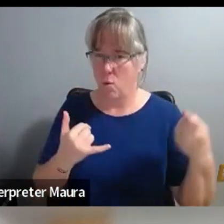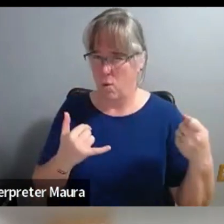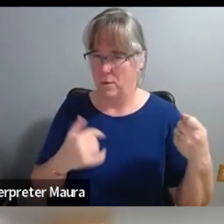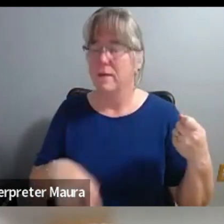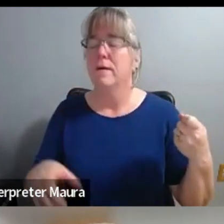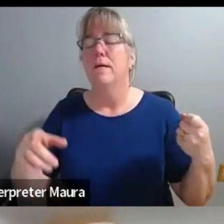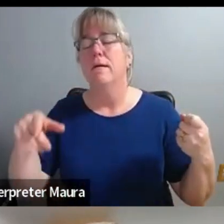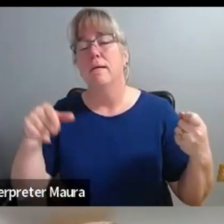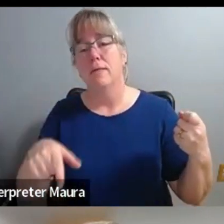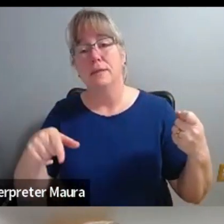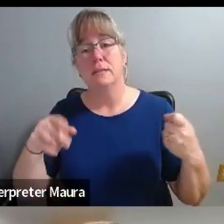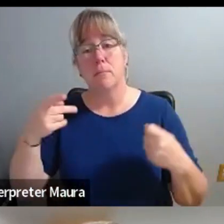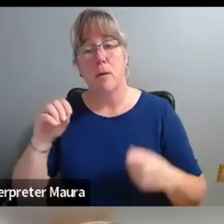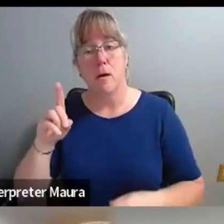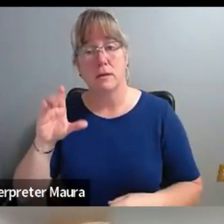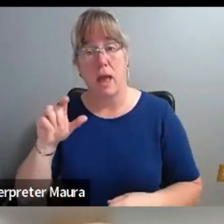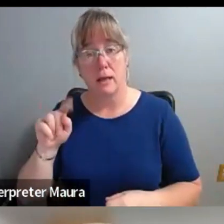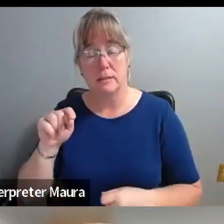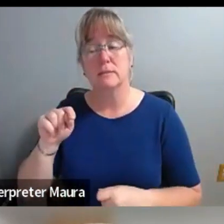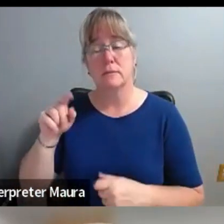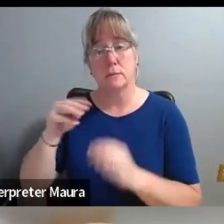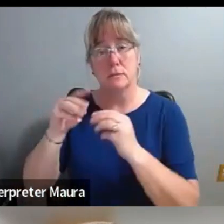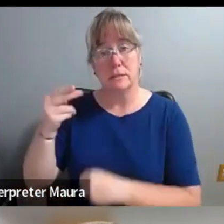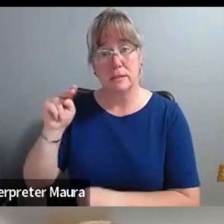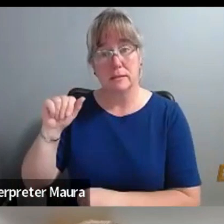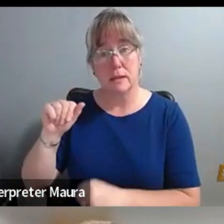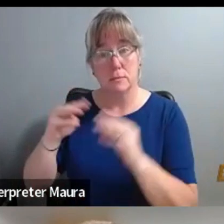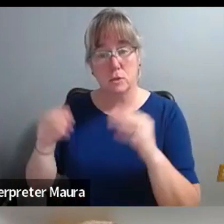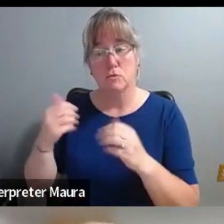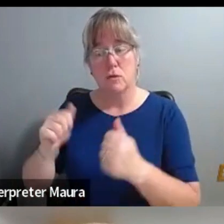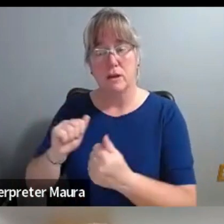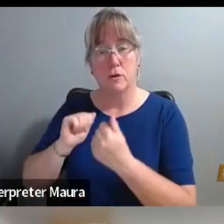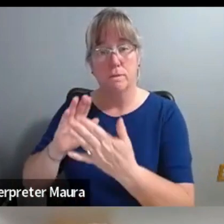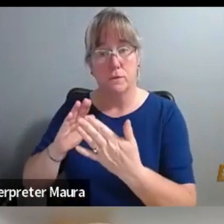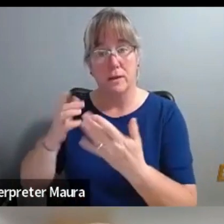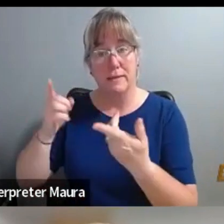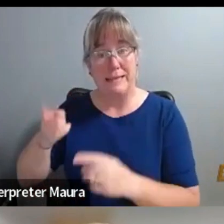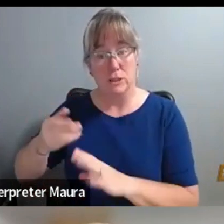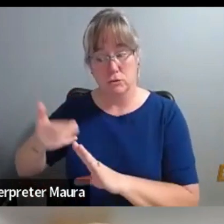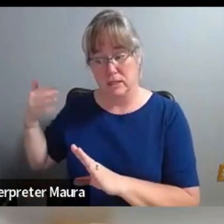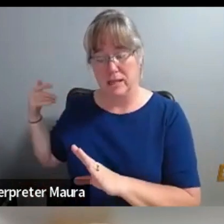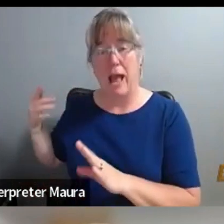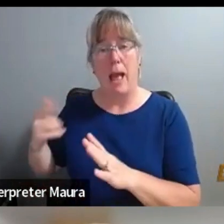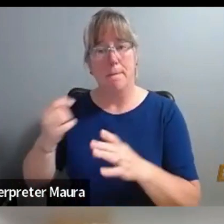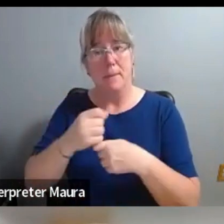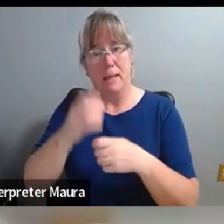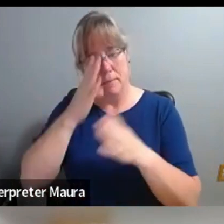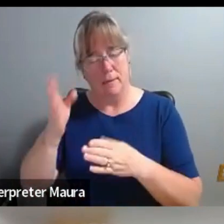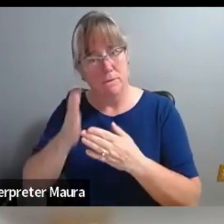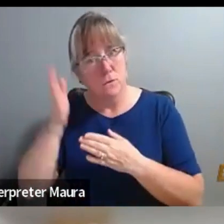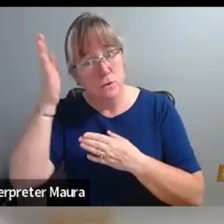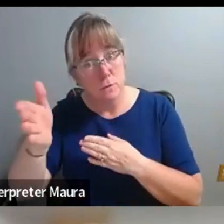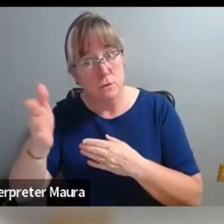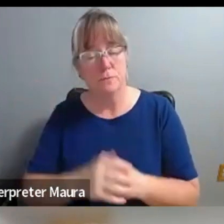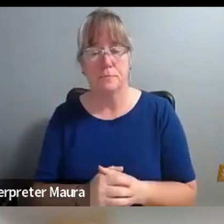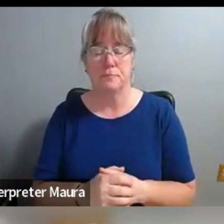of an overall effort to confront the past and chart a course for the future. Now, do I believe